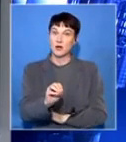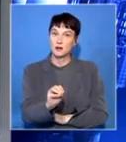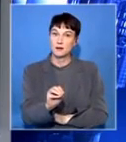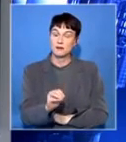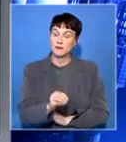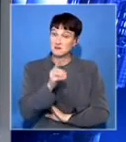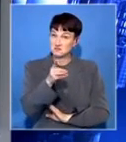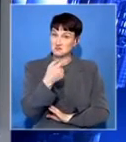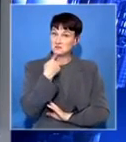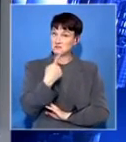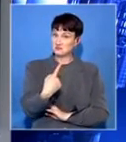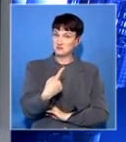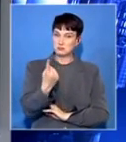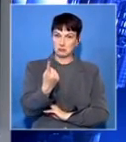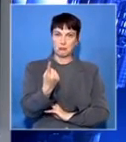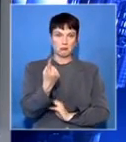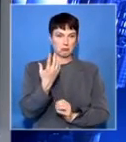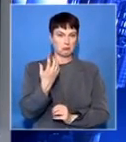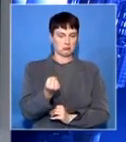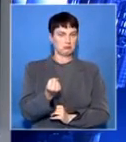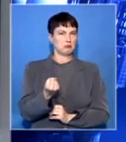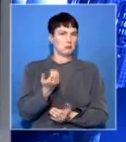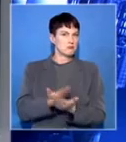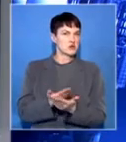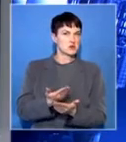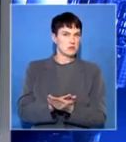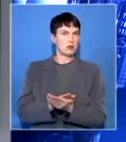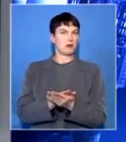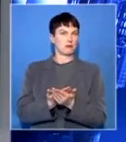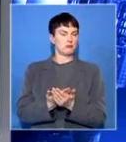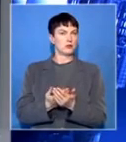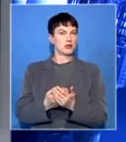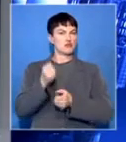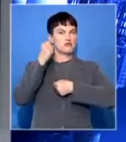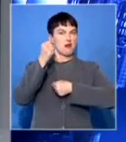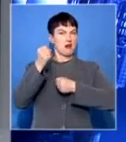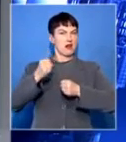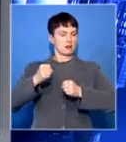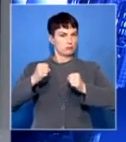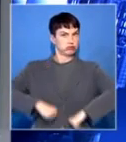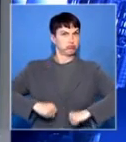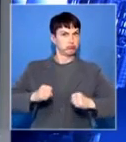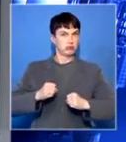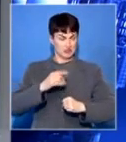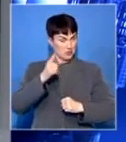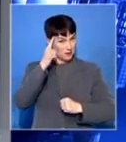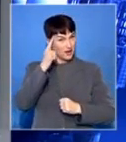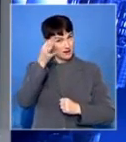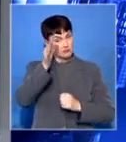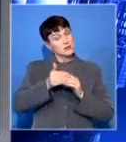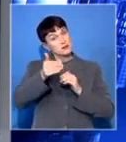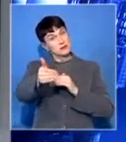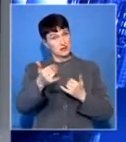to break a strike with forced arbitration, you would. Is this something that government's looking at quite seriously